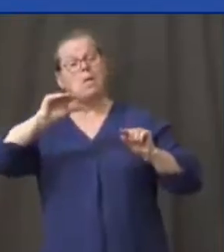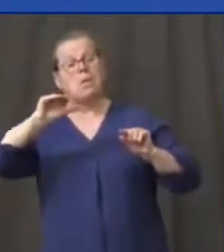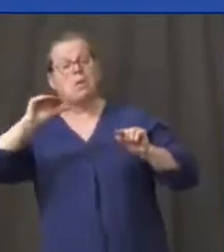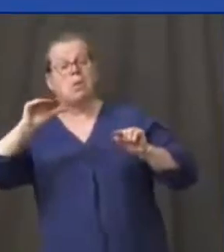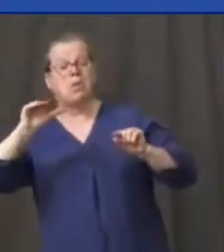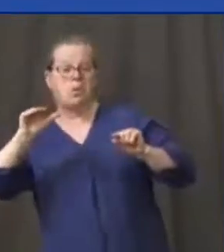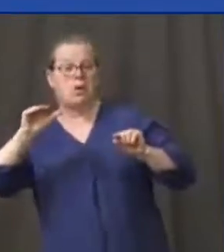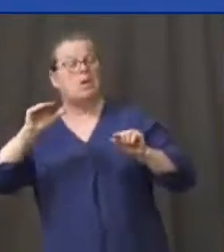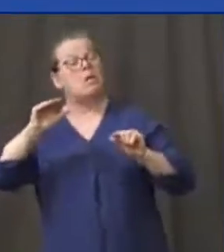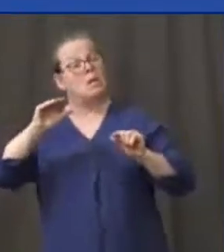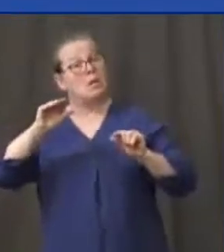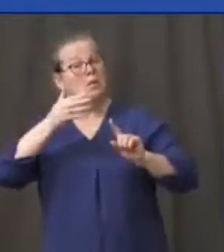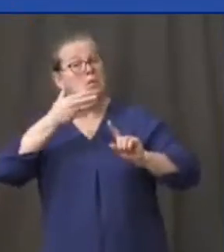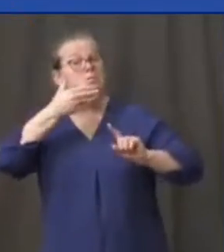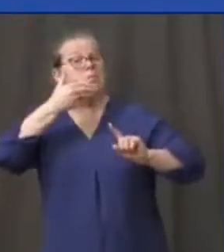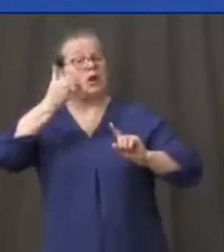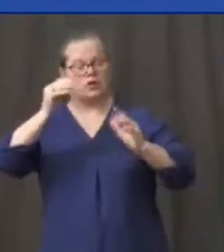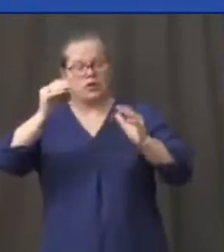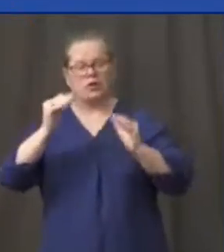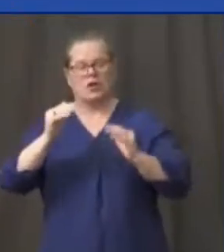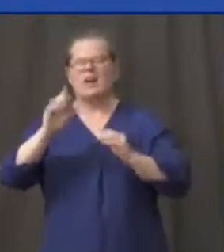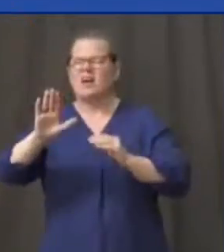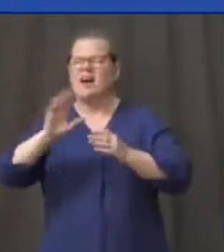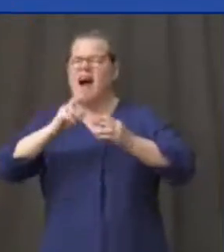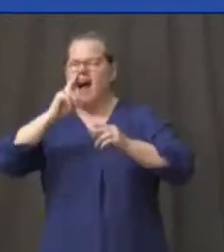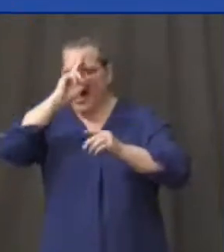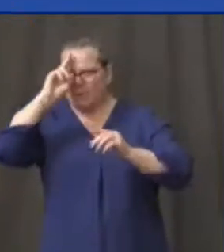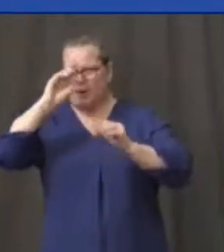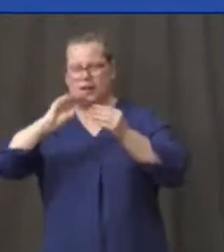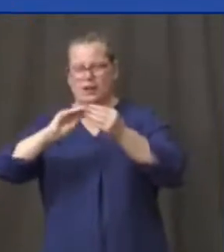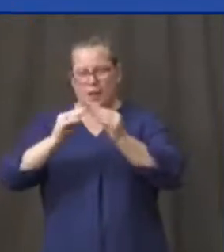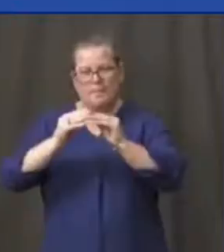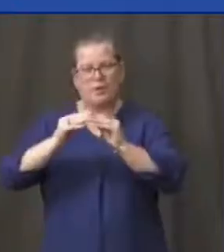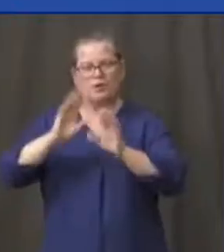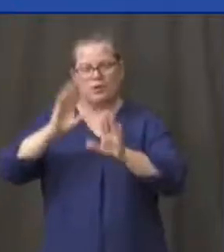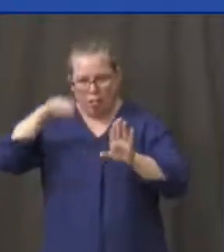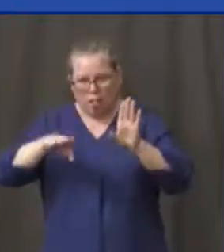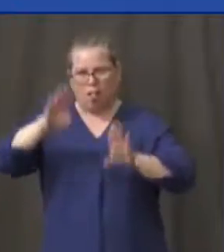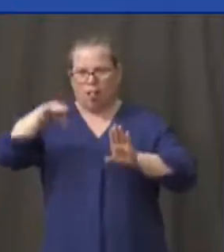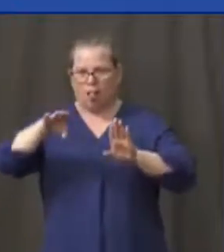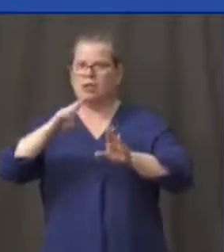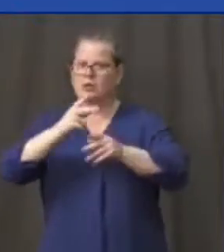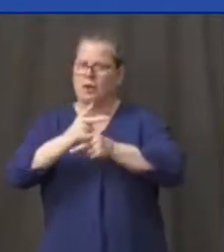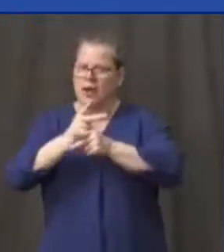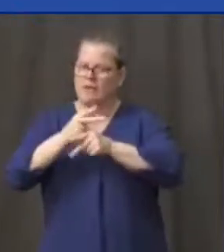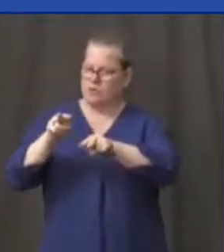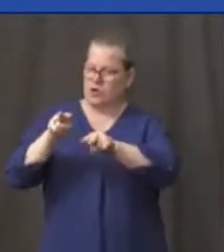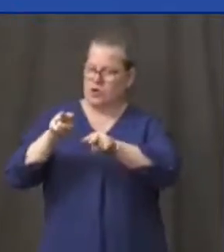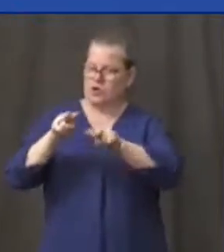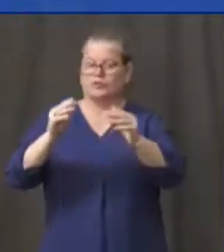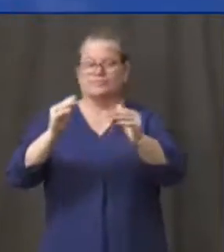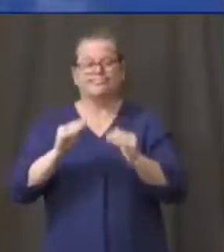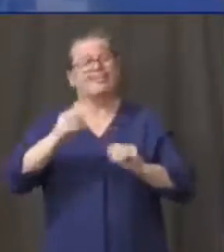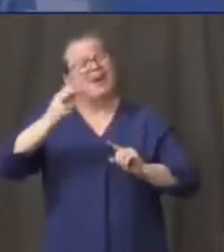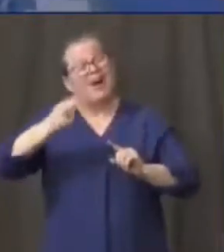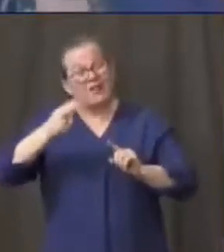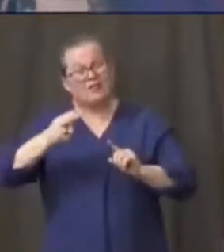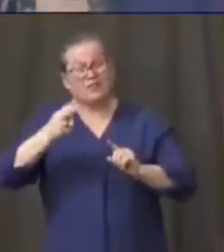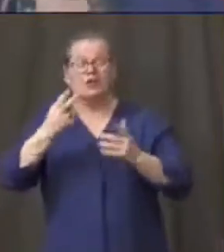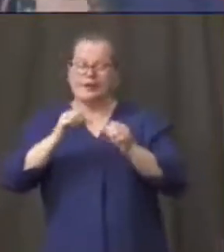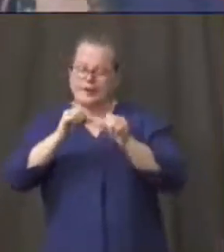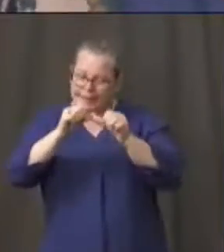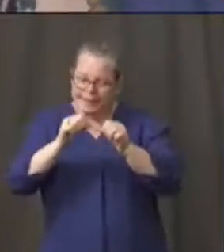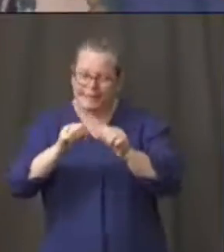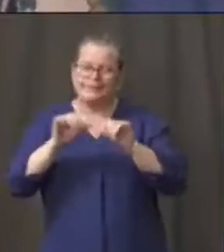still fluctuating. So we'll watch that number carefully. And Hartford continues to go up consistently. And fortunately, the rest of the